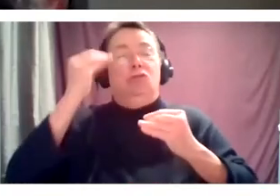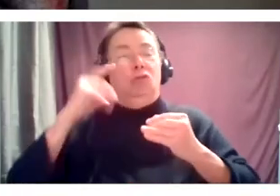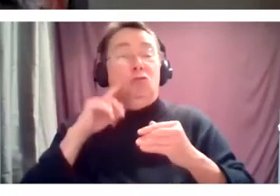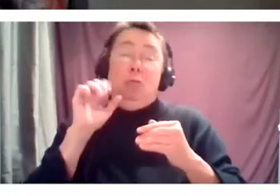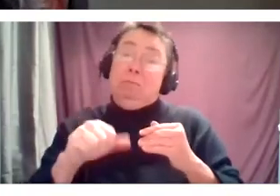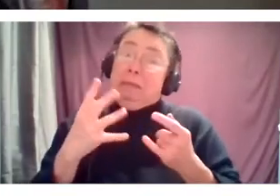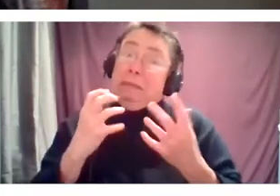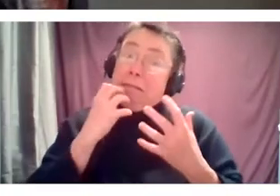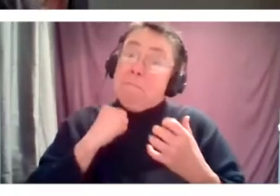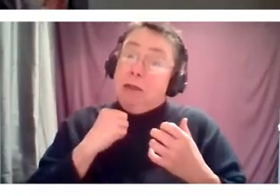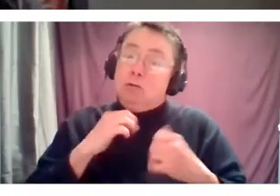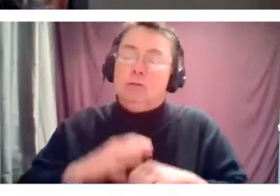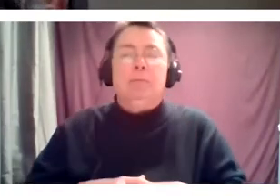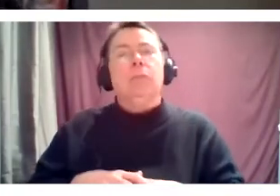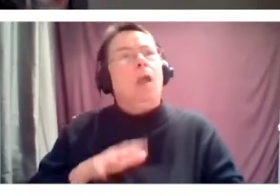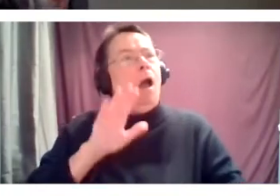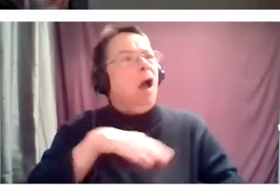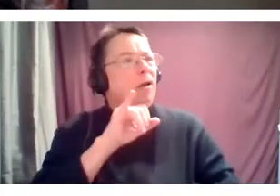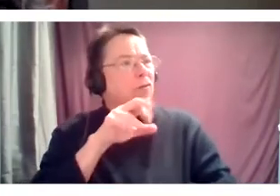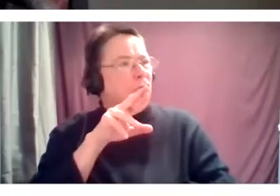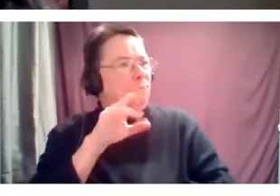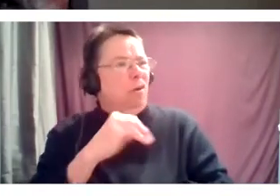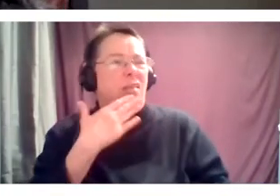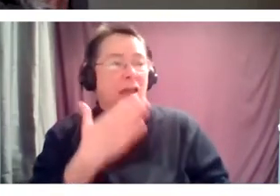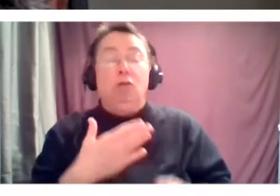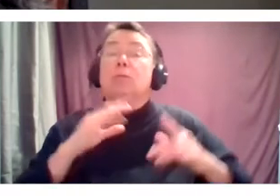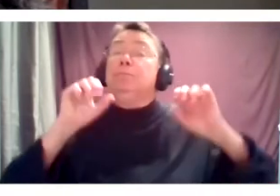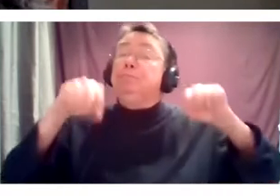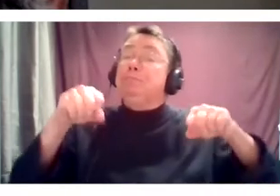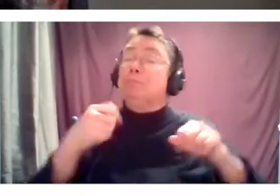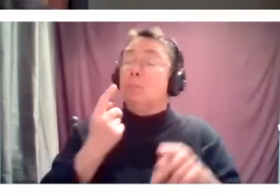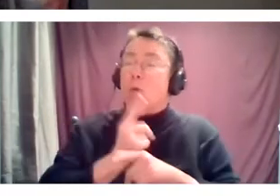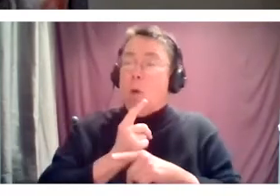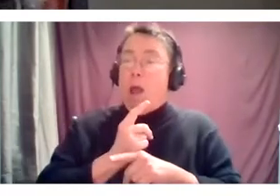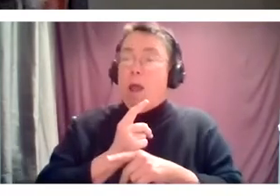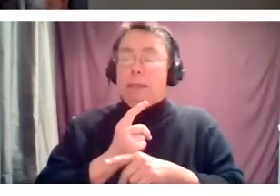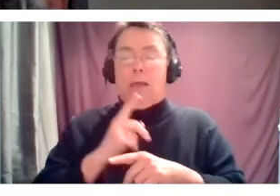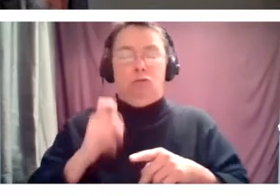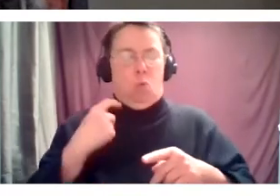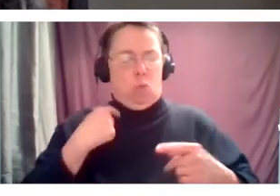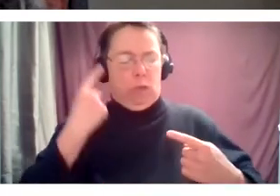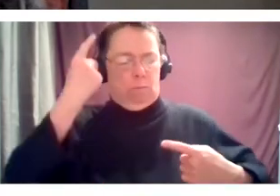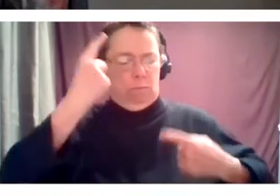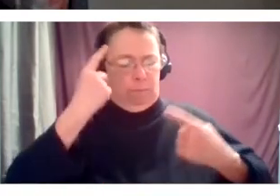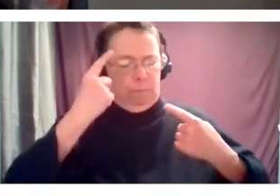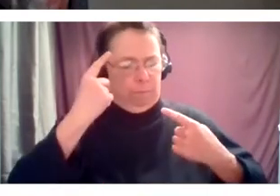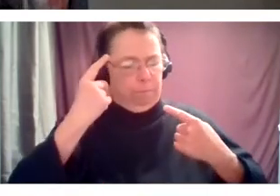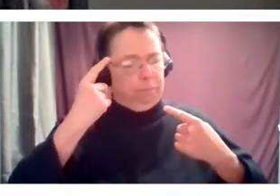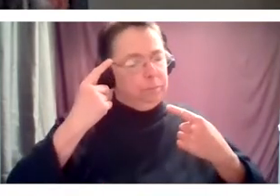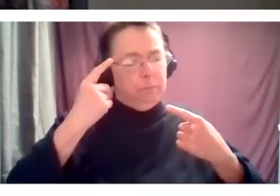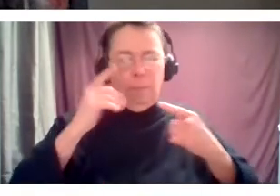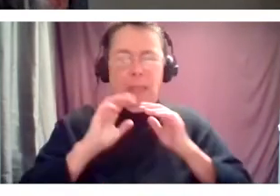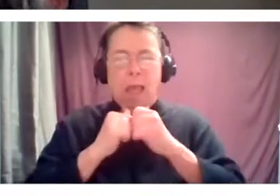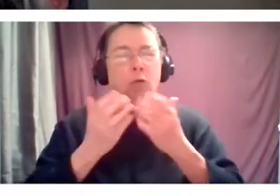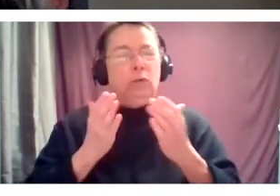Thank you so much for that, Jerry. Yeah, in this moment of reflection, we think about and we recommit how we serve all of our audiences,